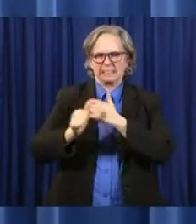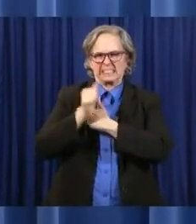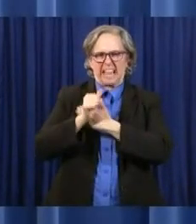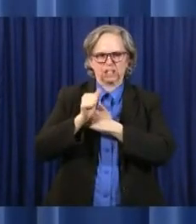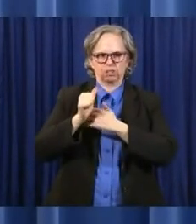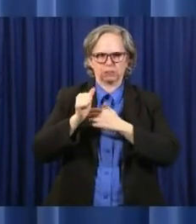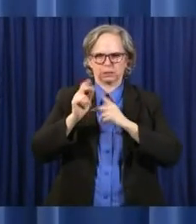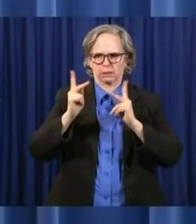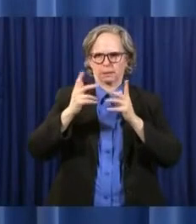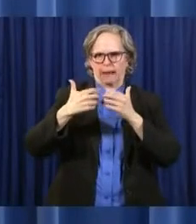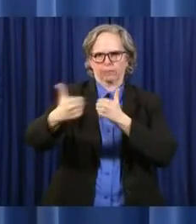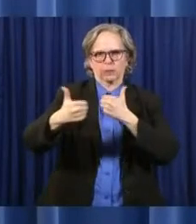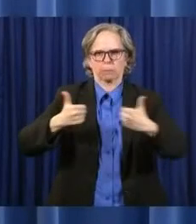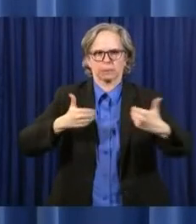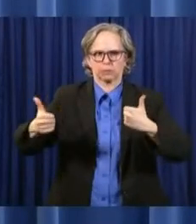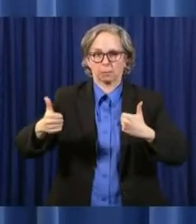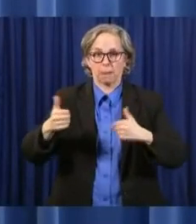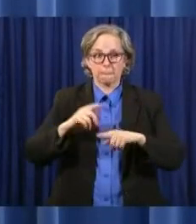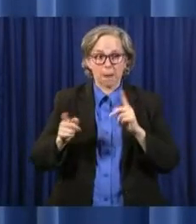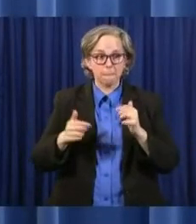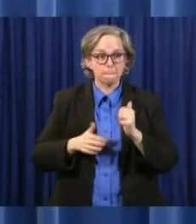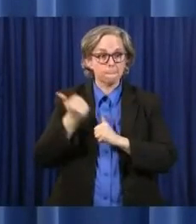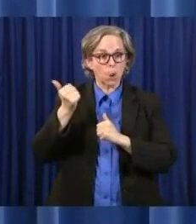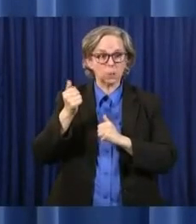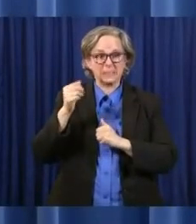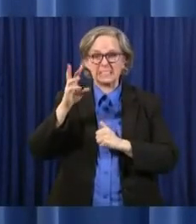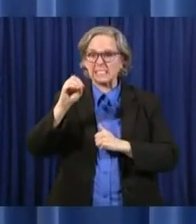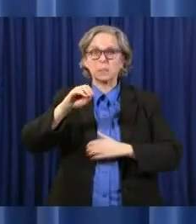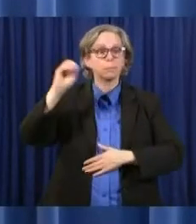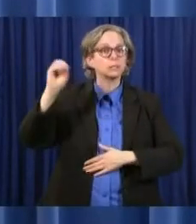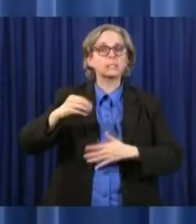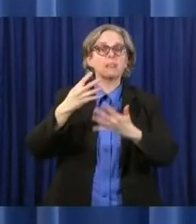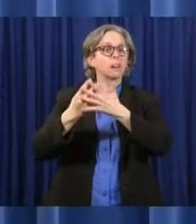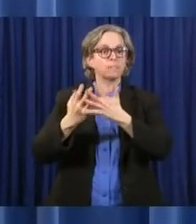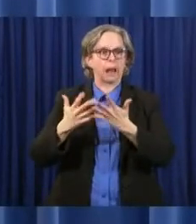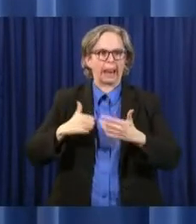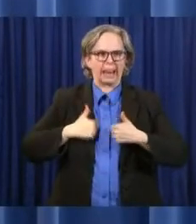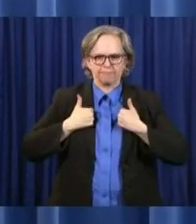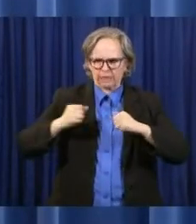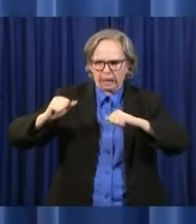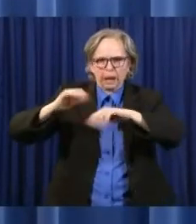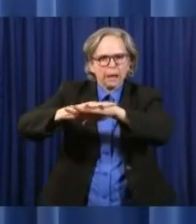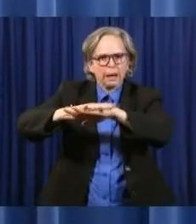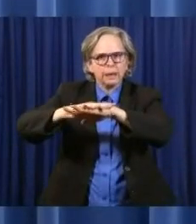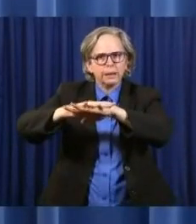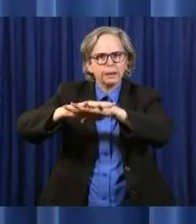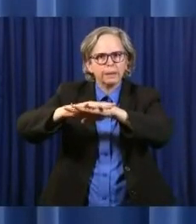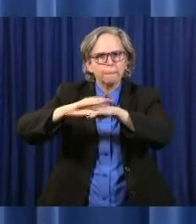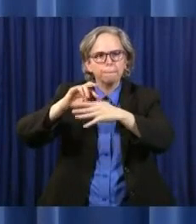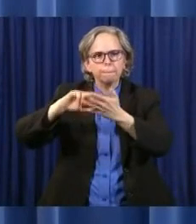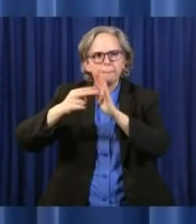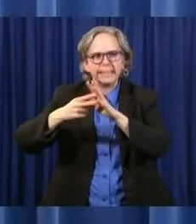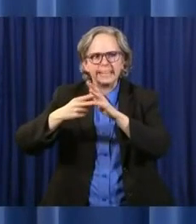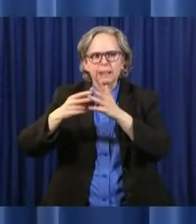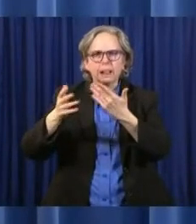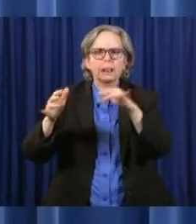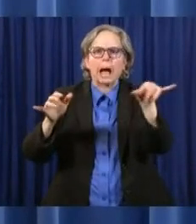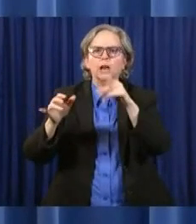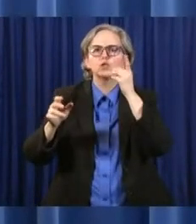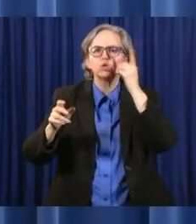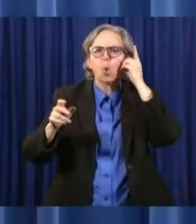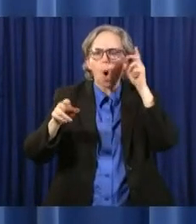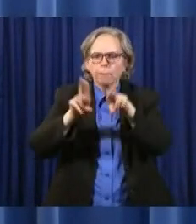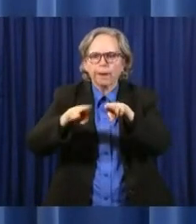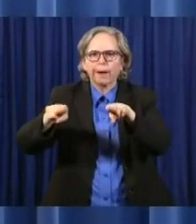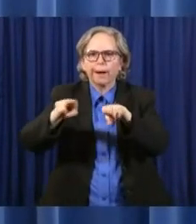else, about 60%, live in a congregate setting, almost like you would envision dorms. And the